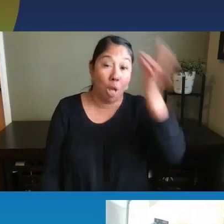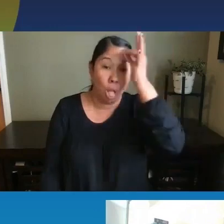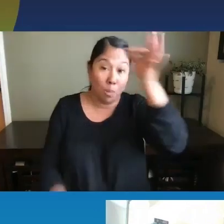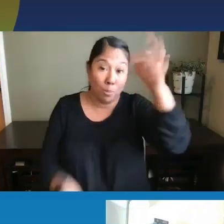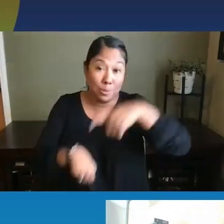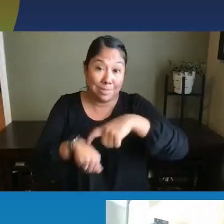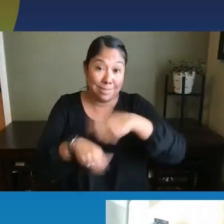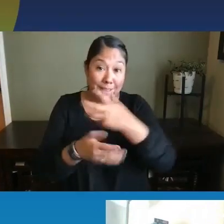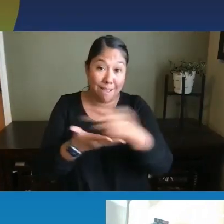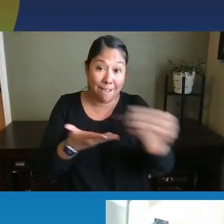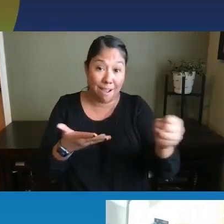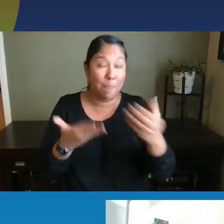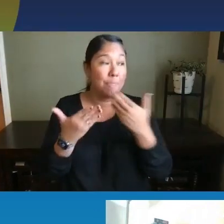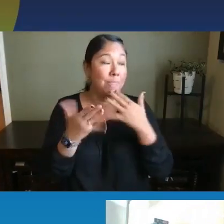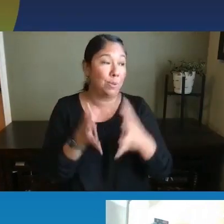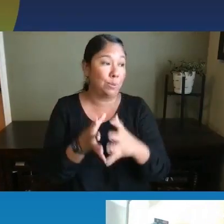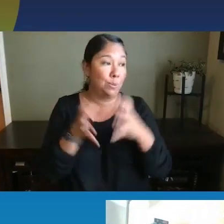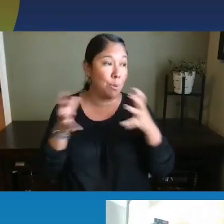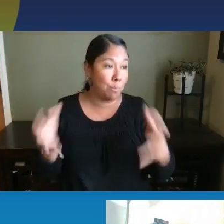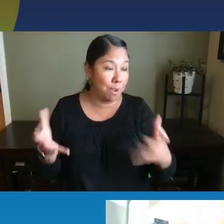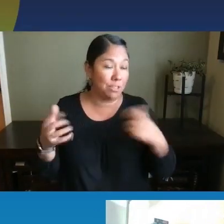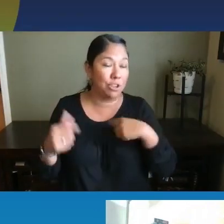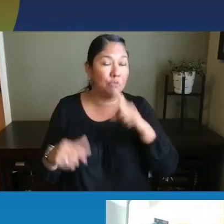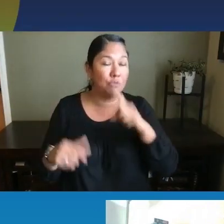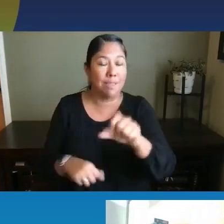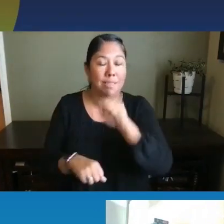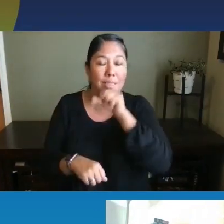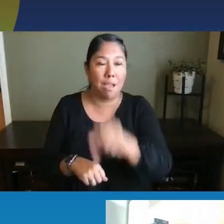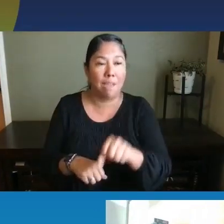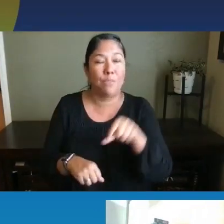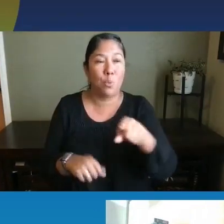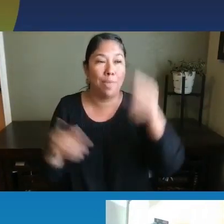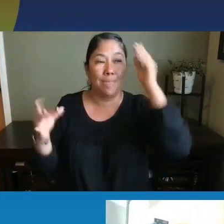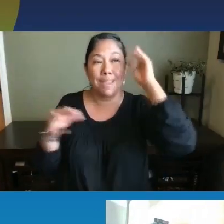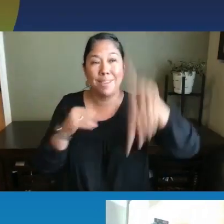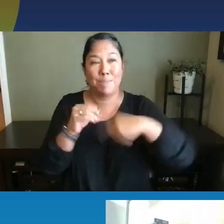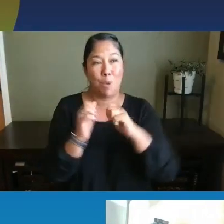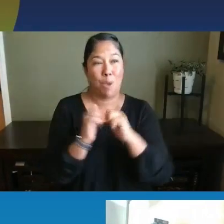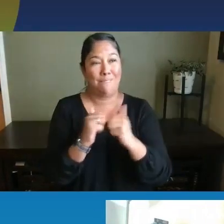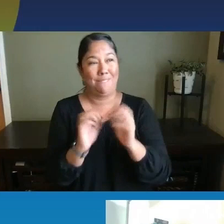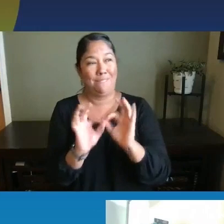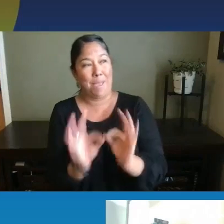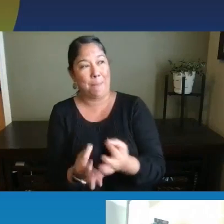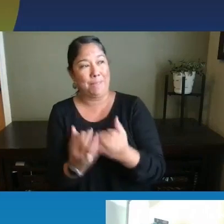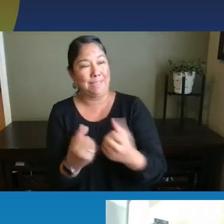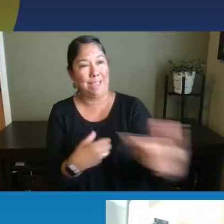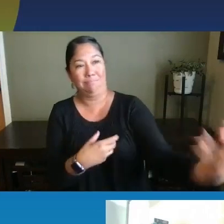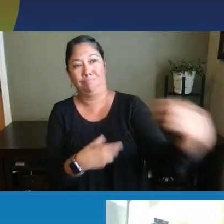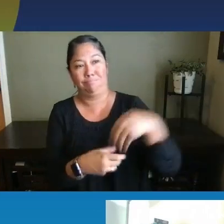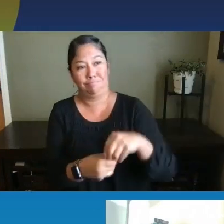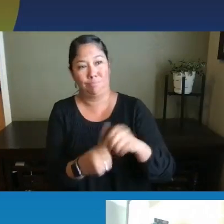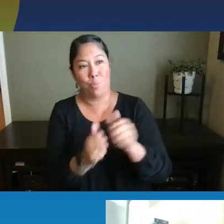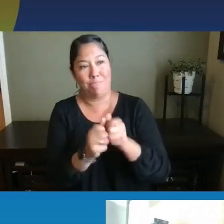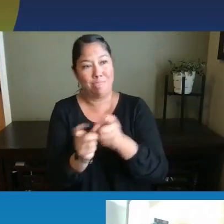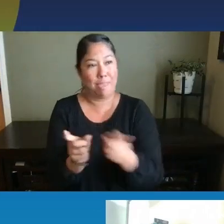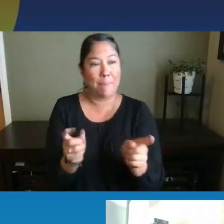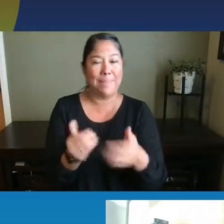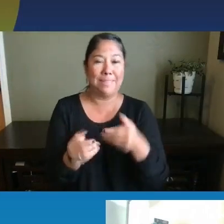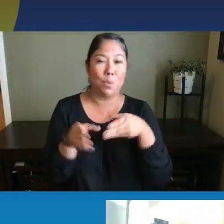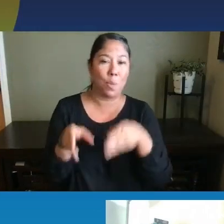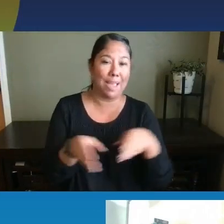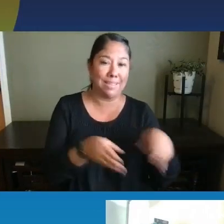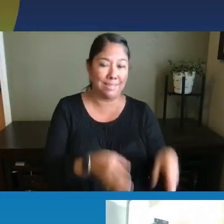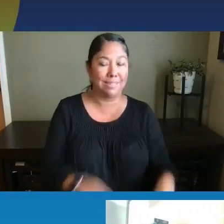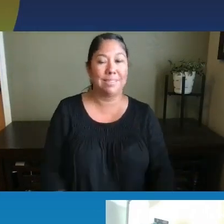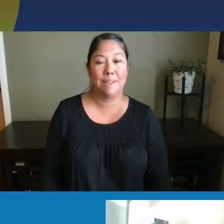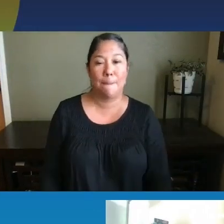time. I want to thank you so much. I really love that you're thinking about how families can incorporate this in really easy ways. Um,